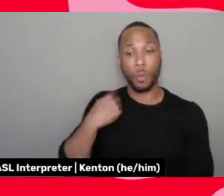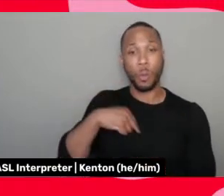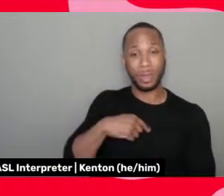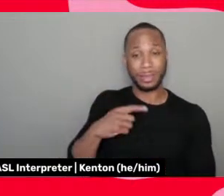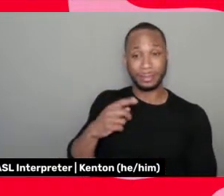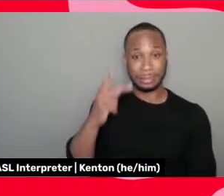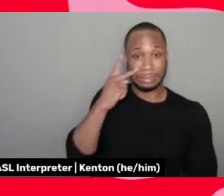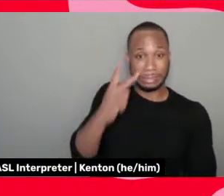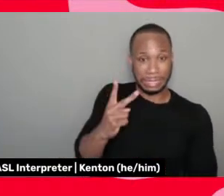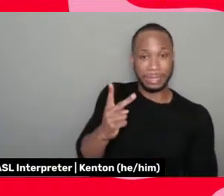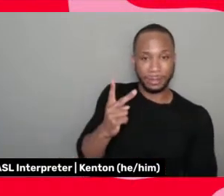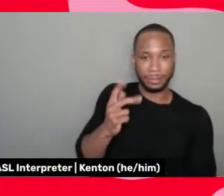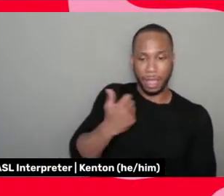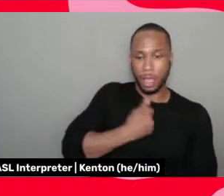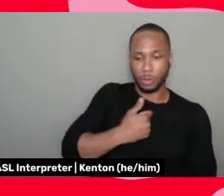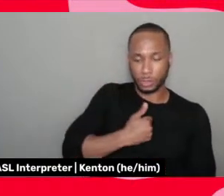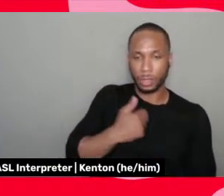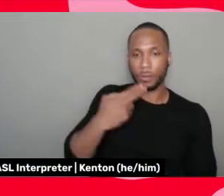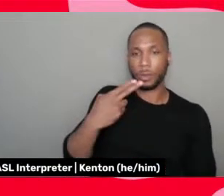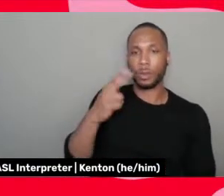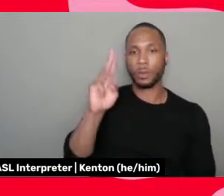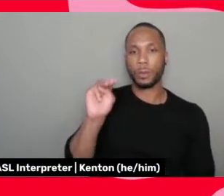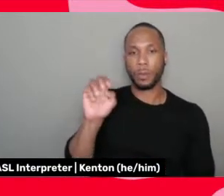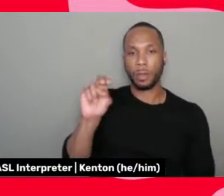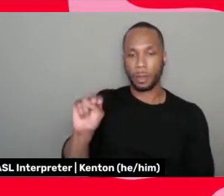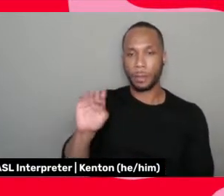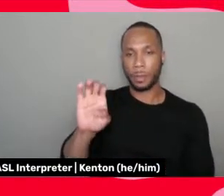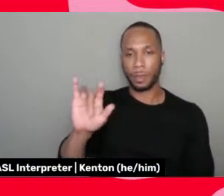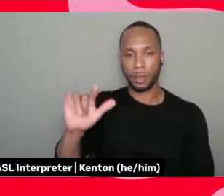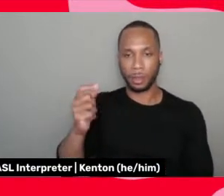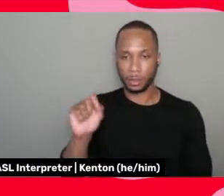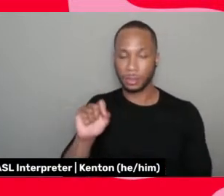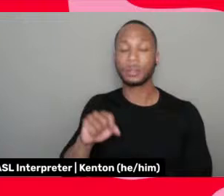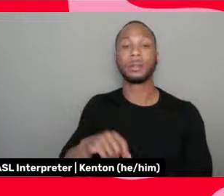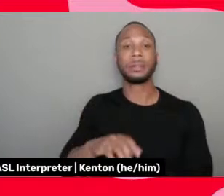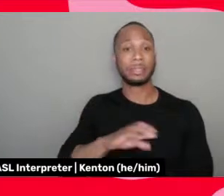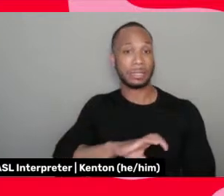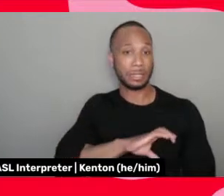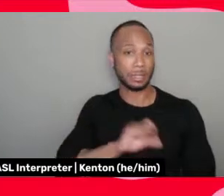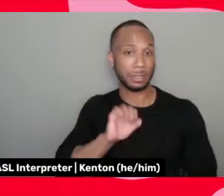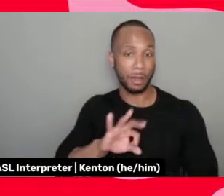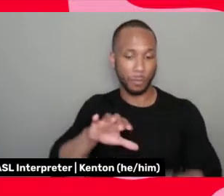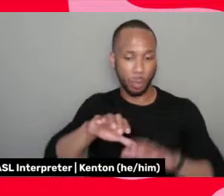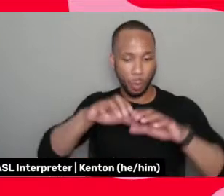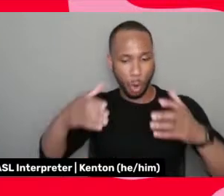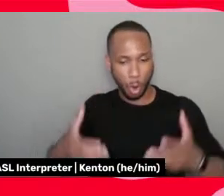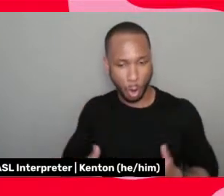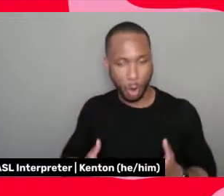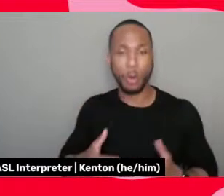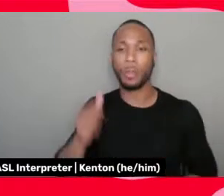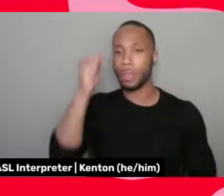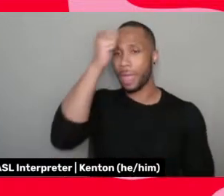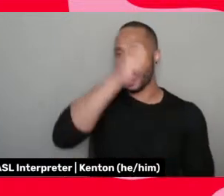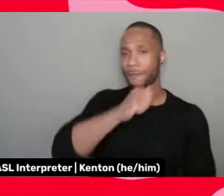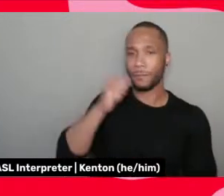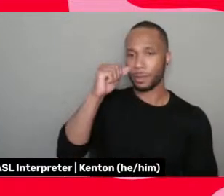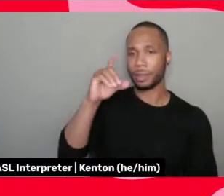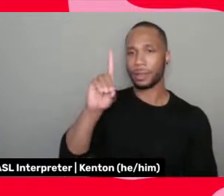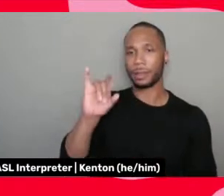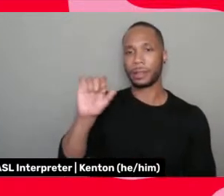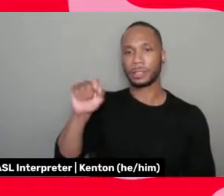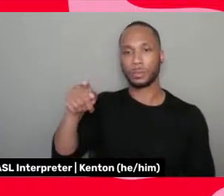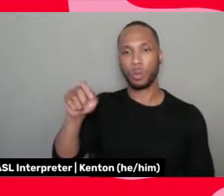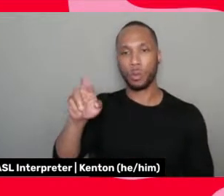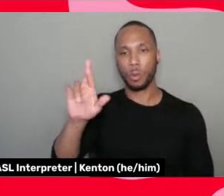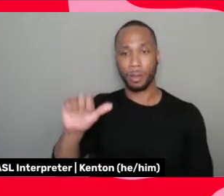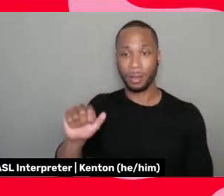beings, as citizens of the world of which the African diaspora is the world, which I had